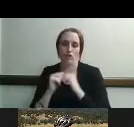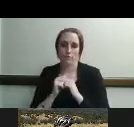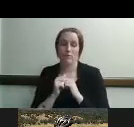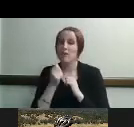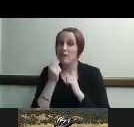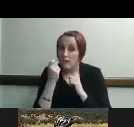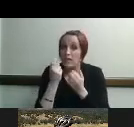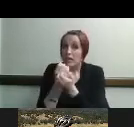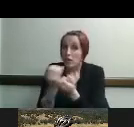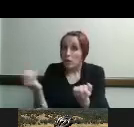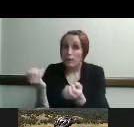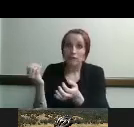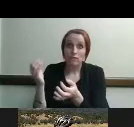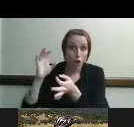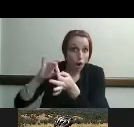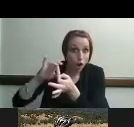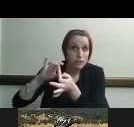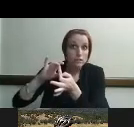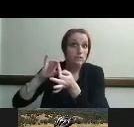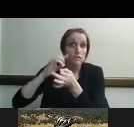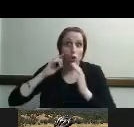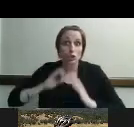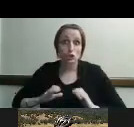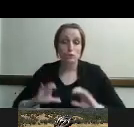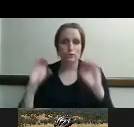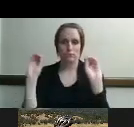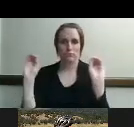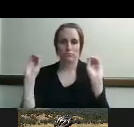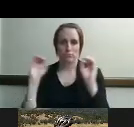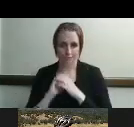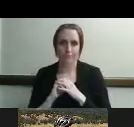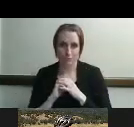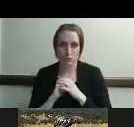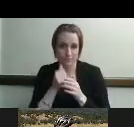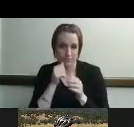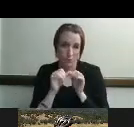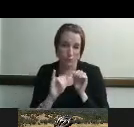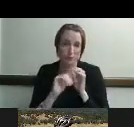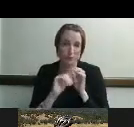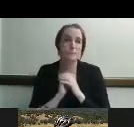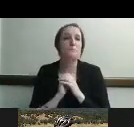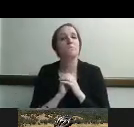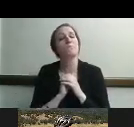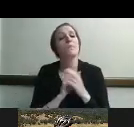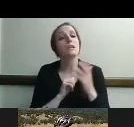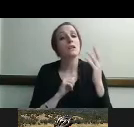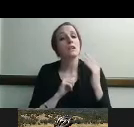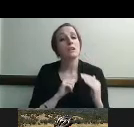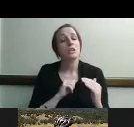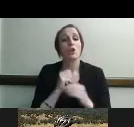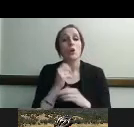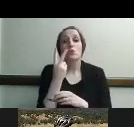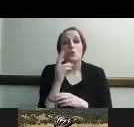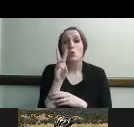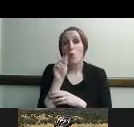individual and what do we mean by two-way long